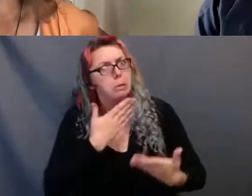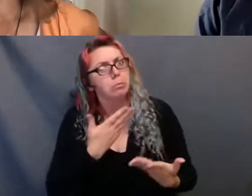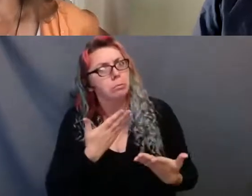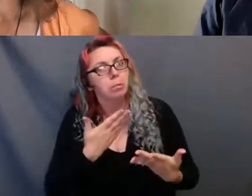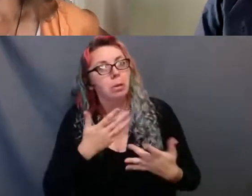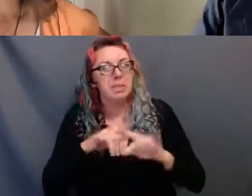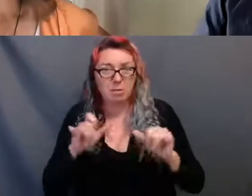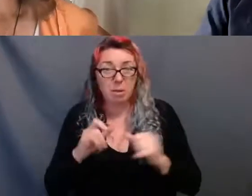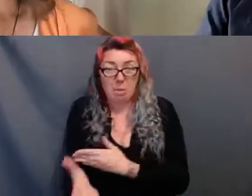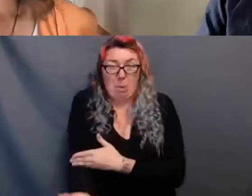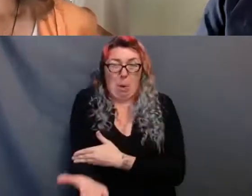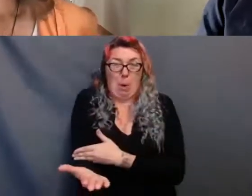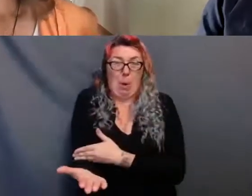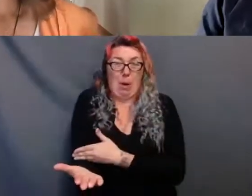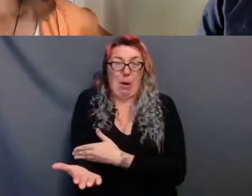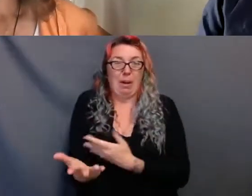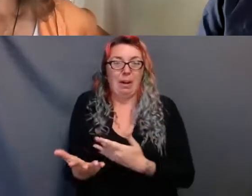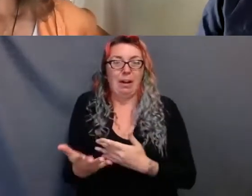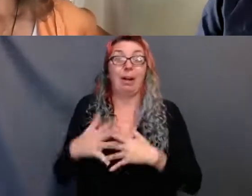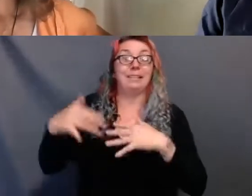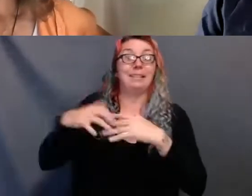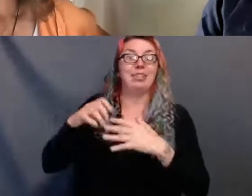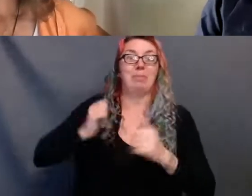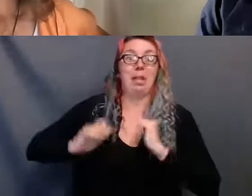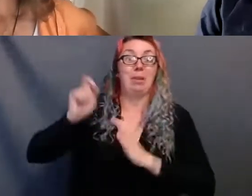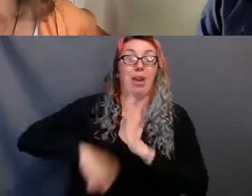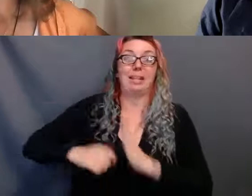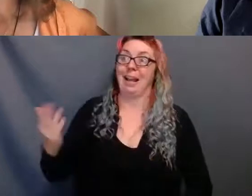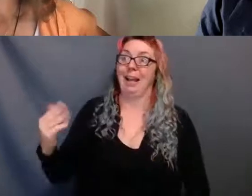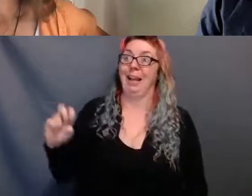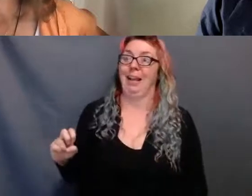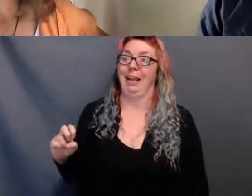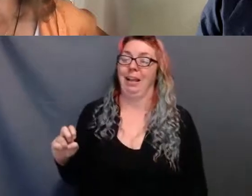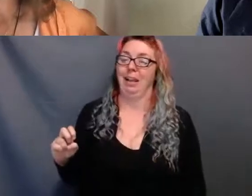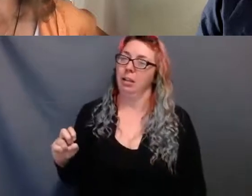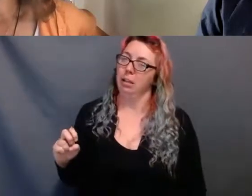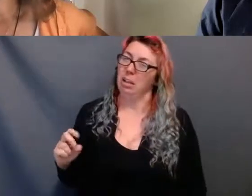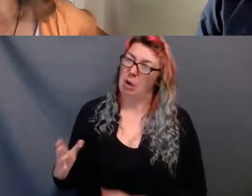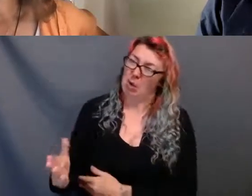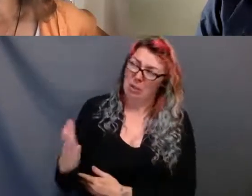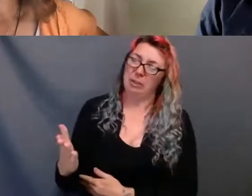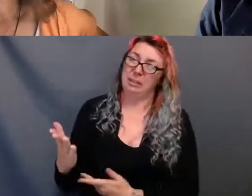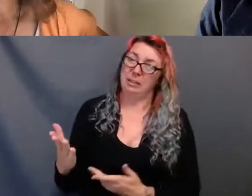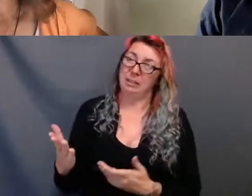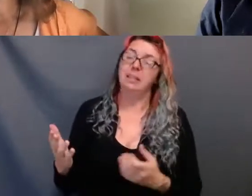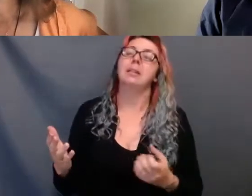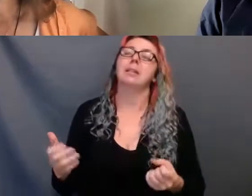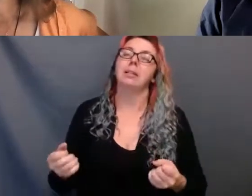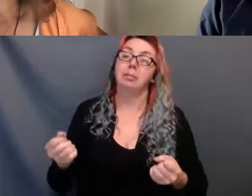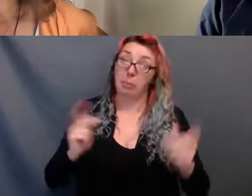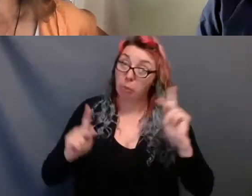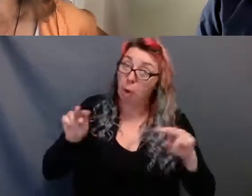We can do better. We can do the work of making relationships with those communities we have no relationship with